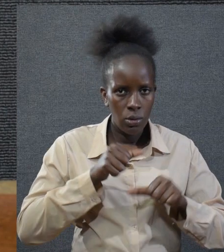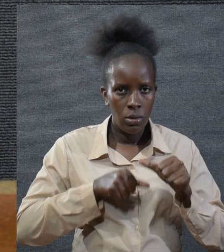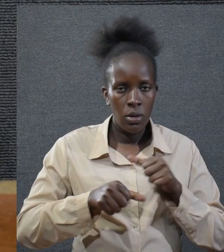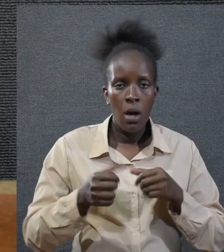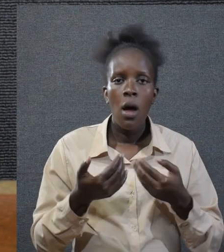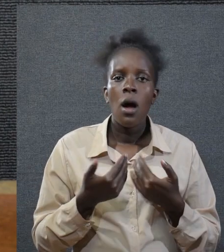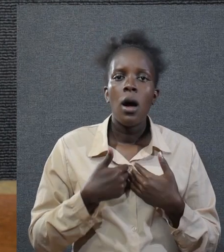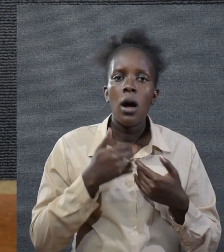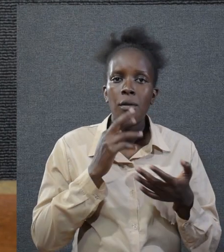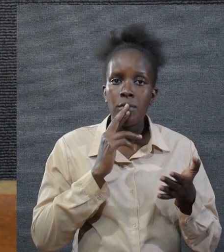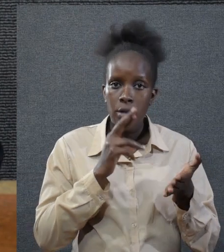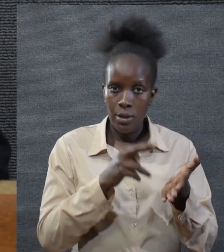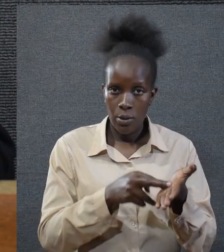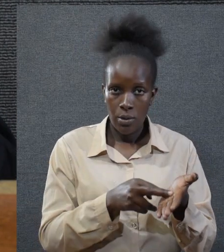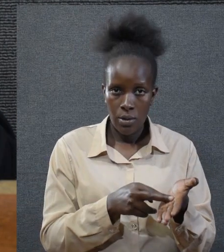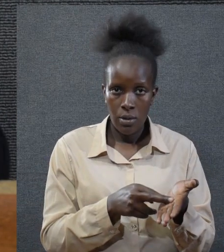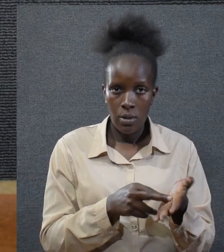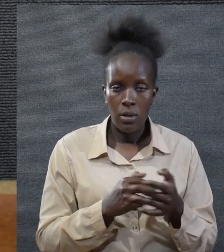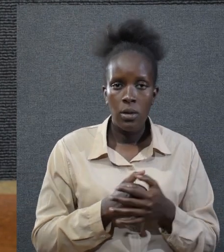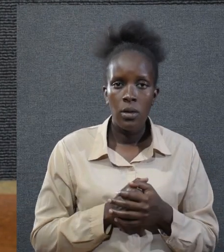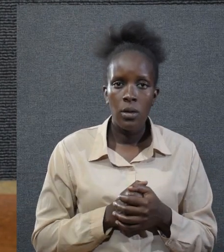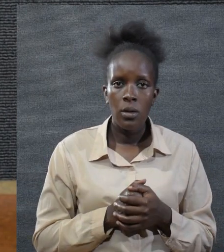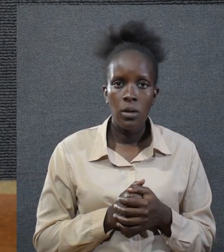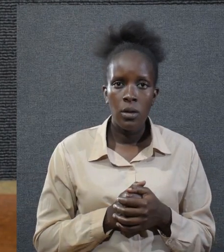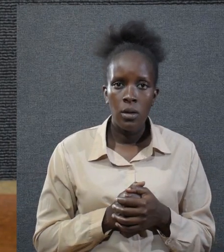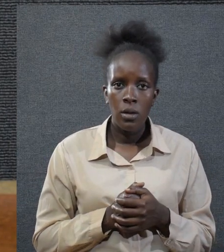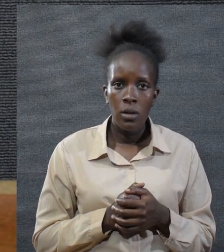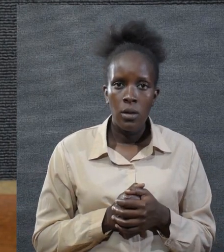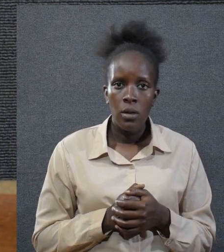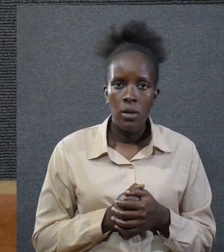has consequence.